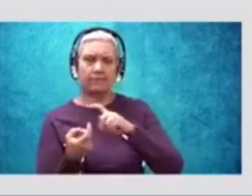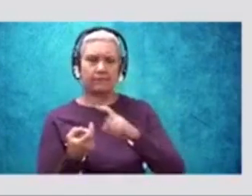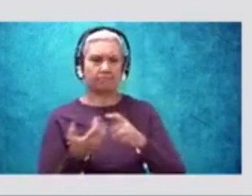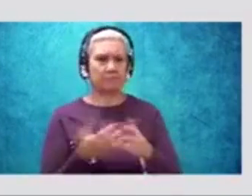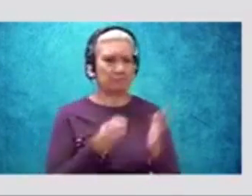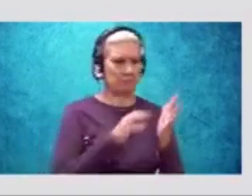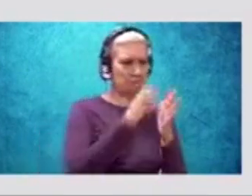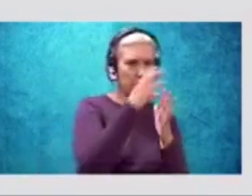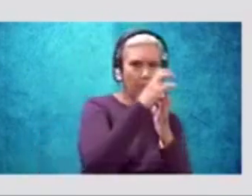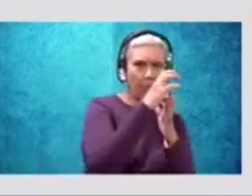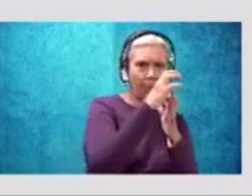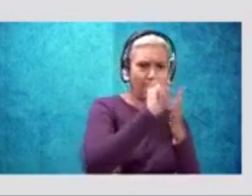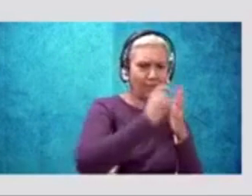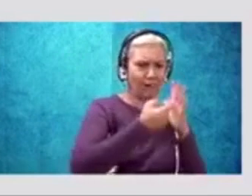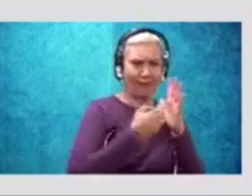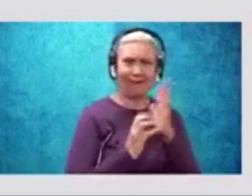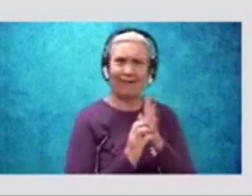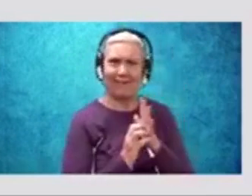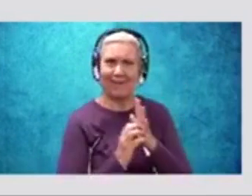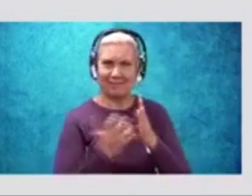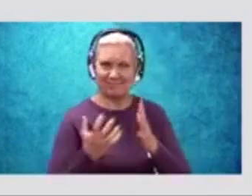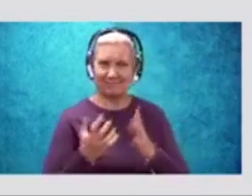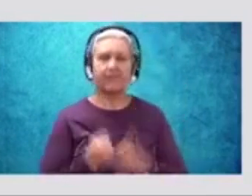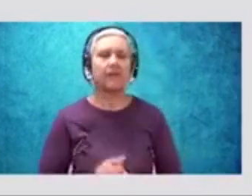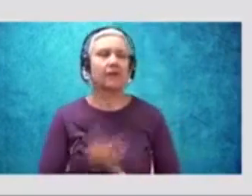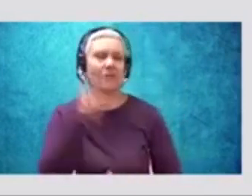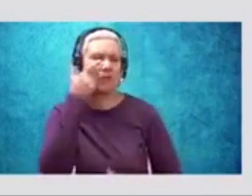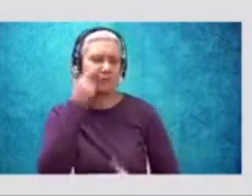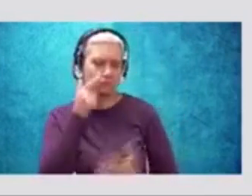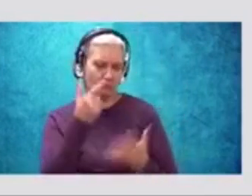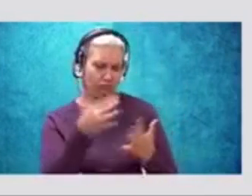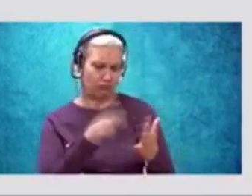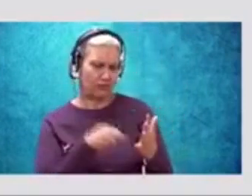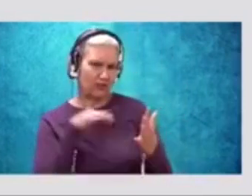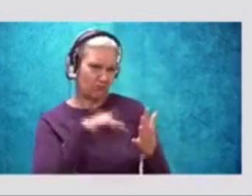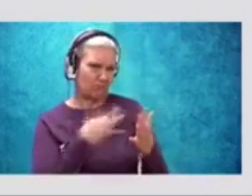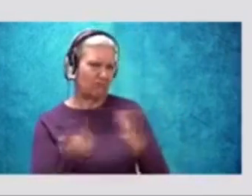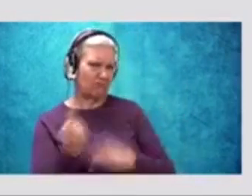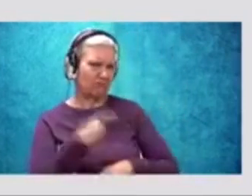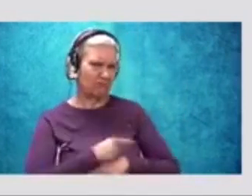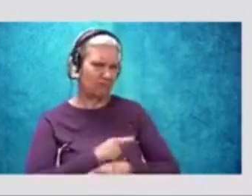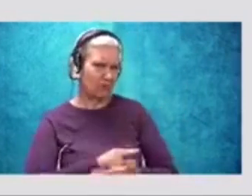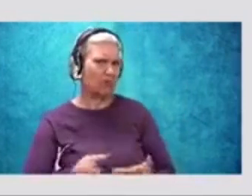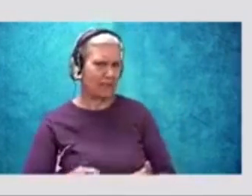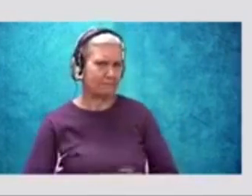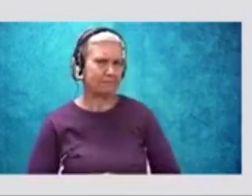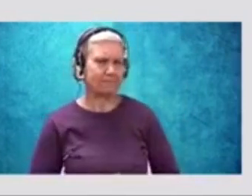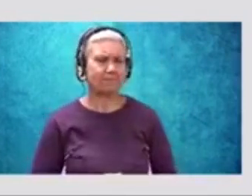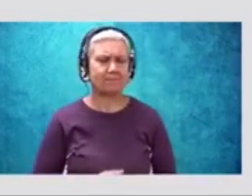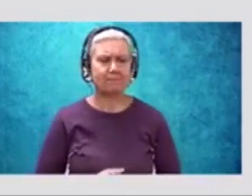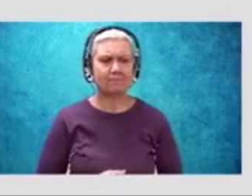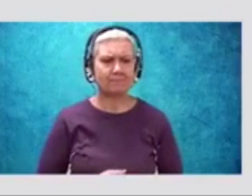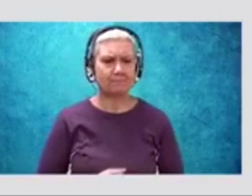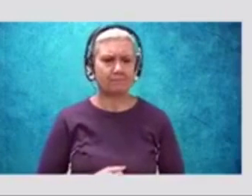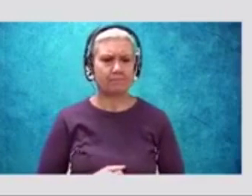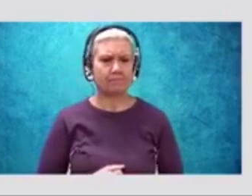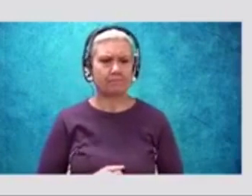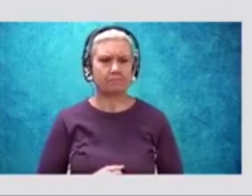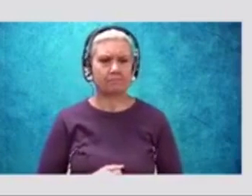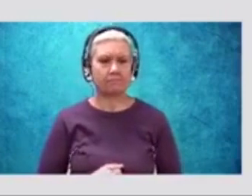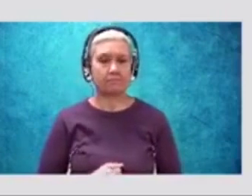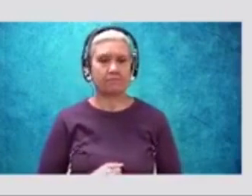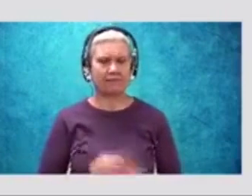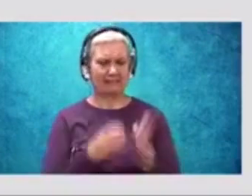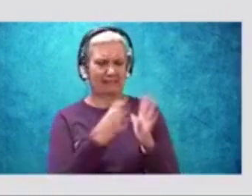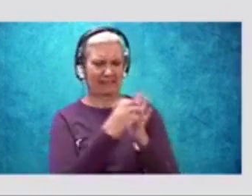that text. So that's what we're going to be looking at. And I know that sometimes the text that we see, it may